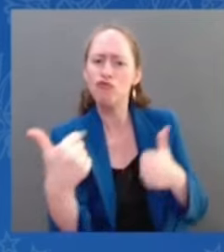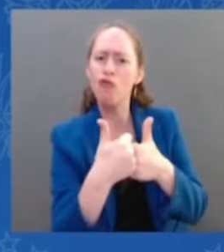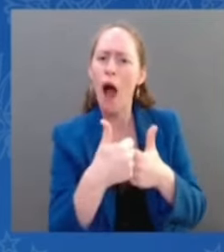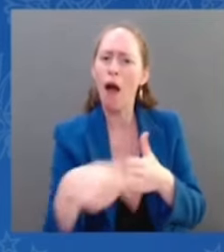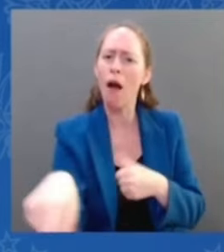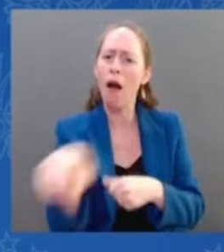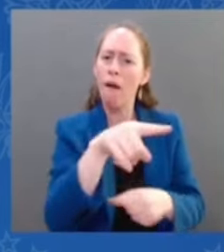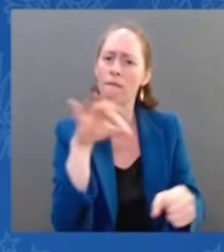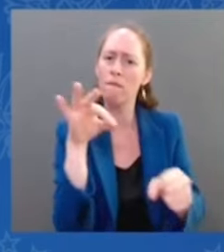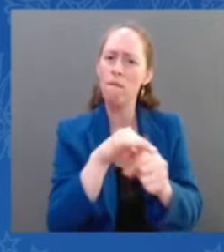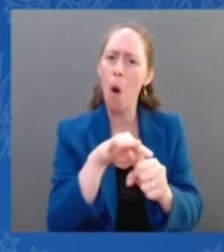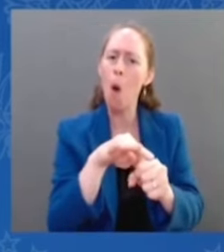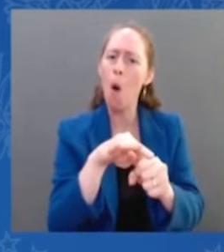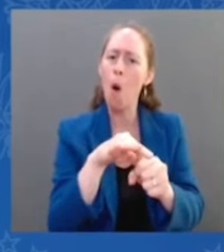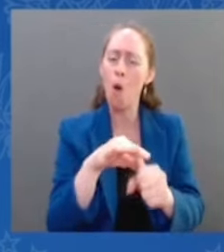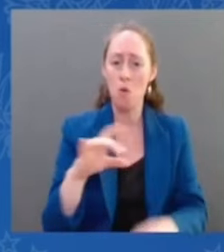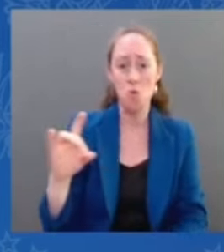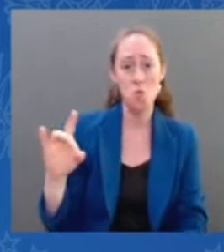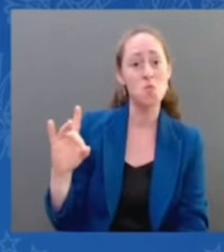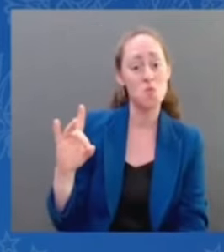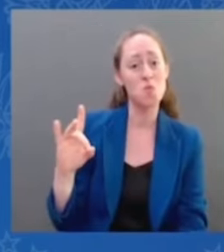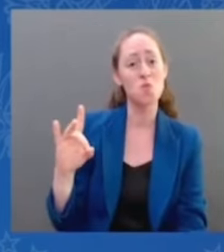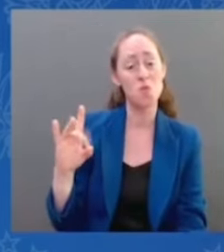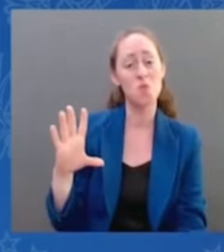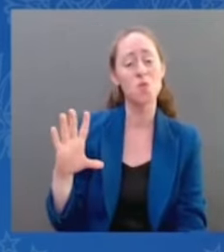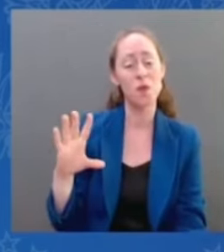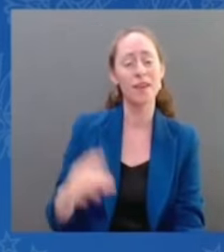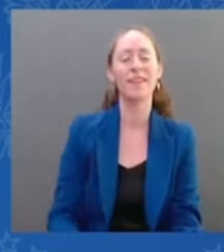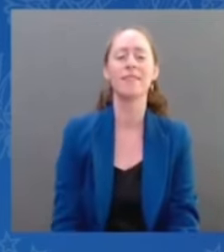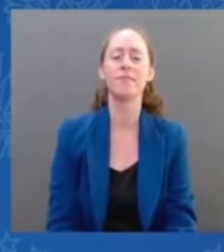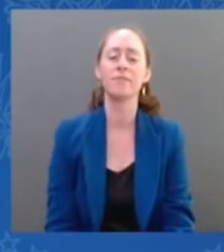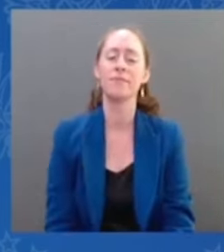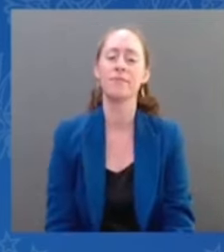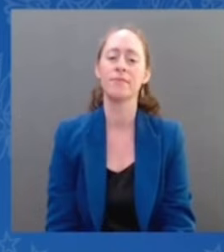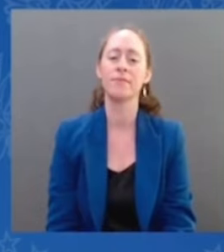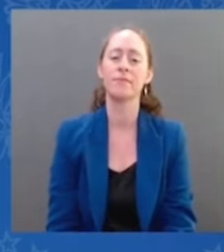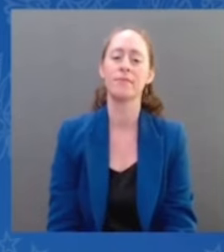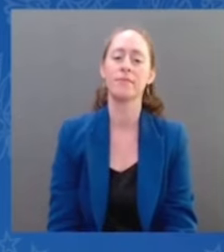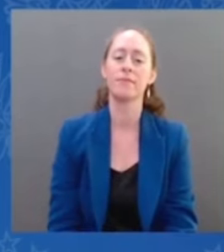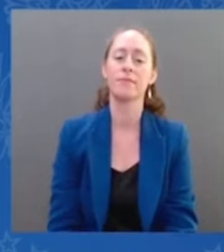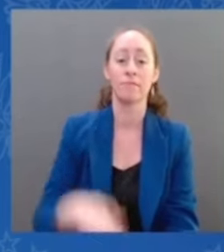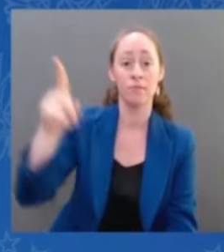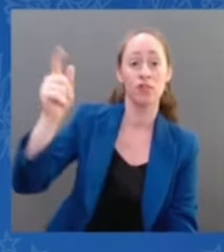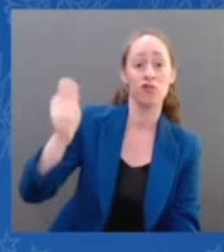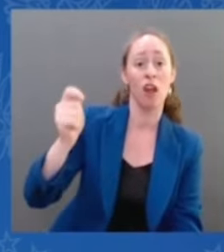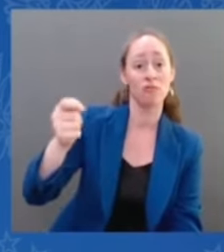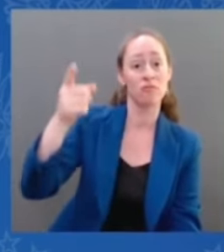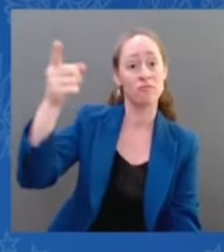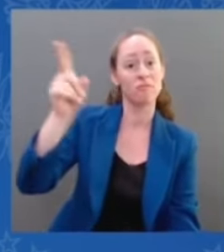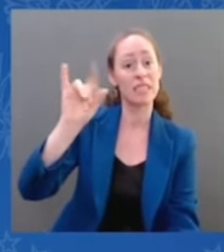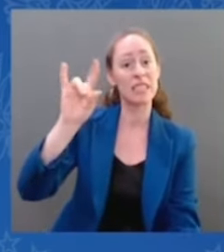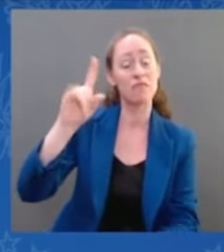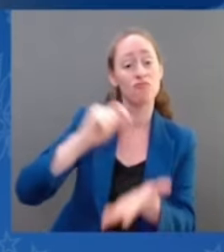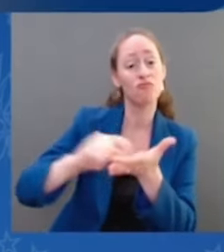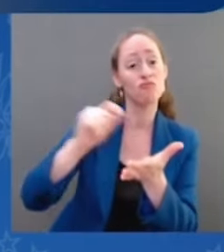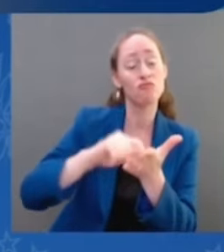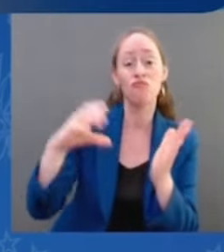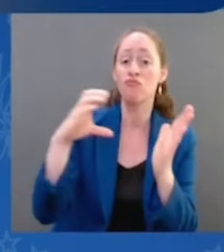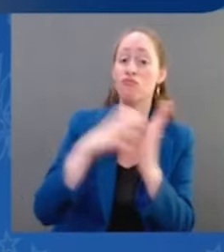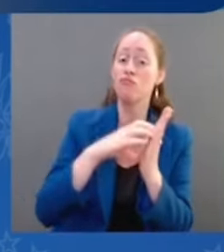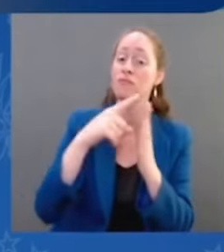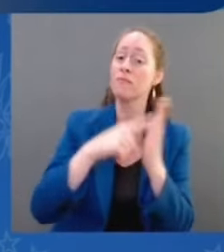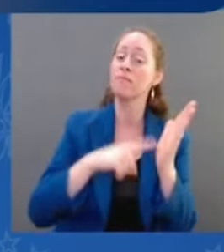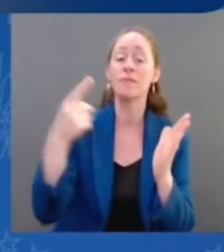majority rights. And I quote, women, I mean, it's a quote now from the majority. Women are not without electoral or political